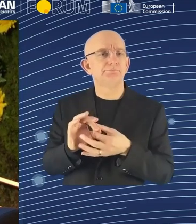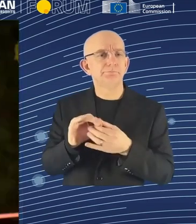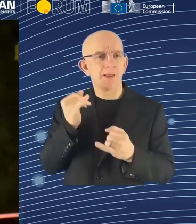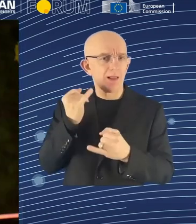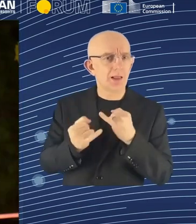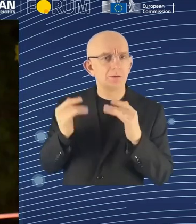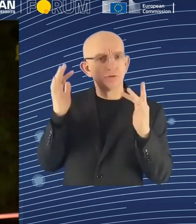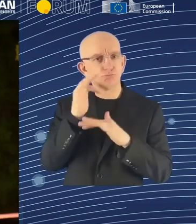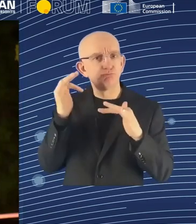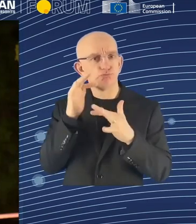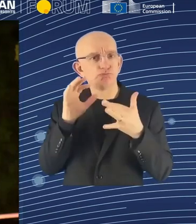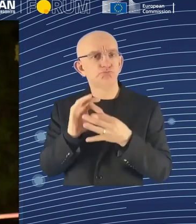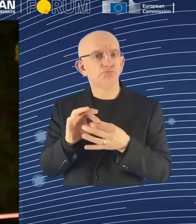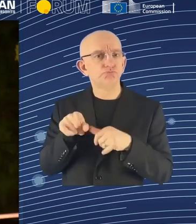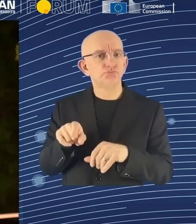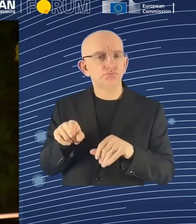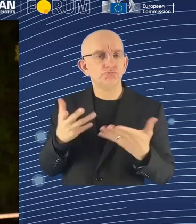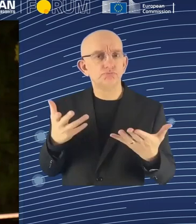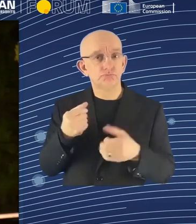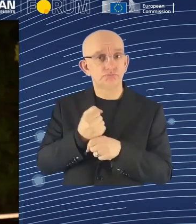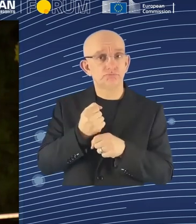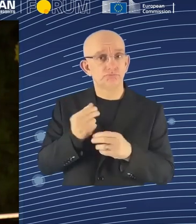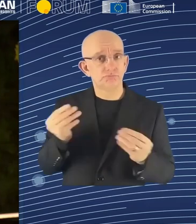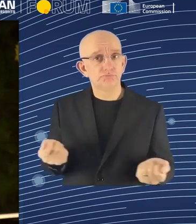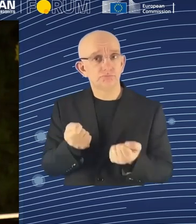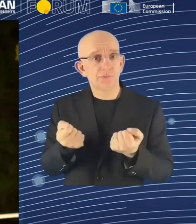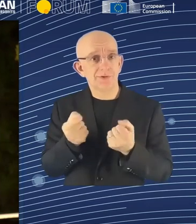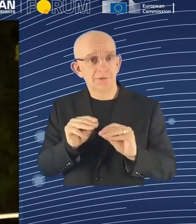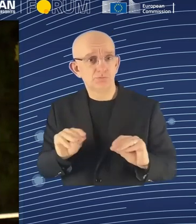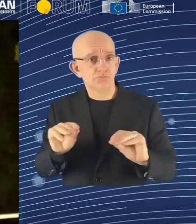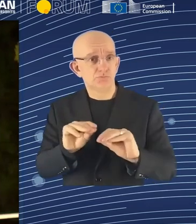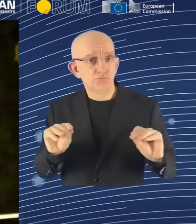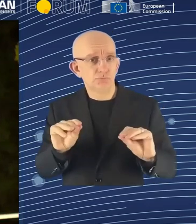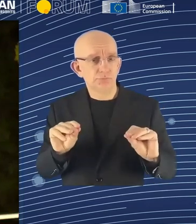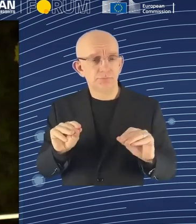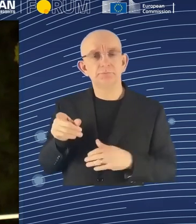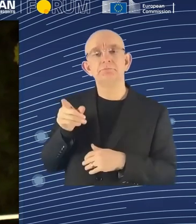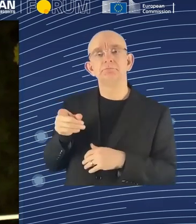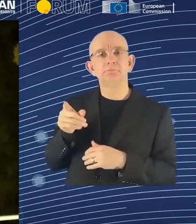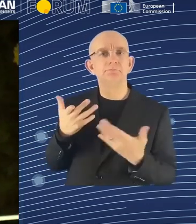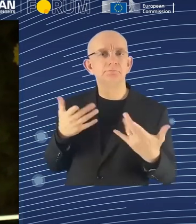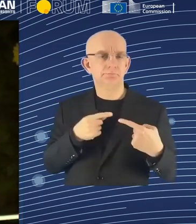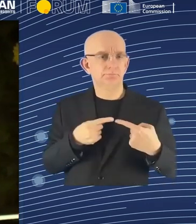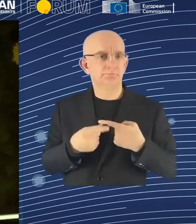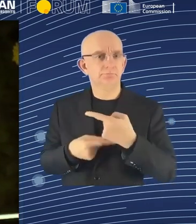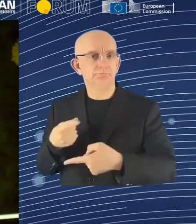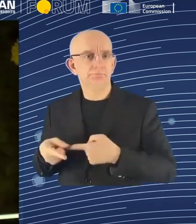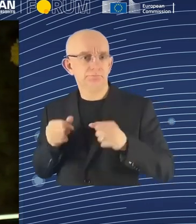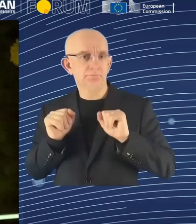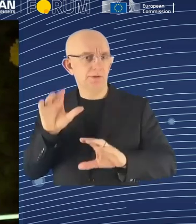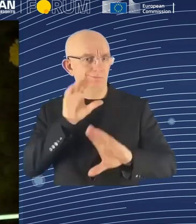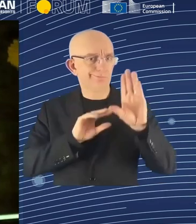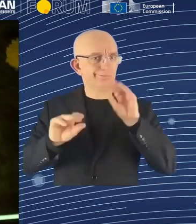is the way forward for all of us in any capacity. That being, you know, something